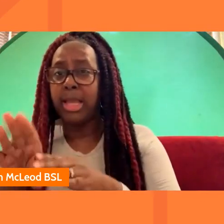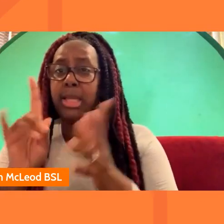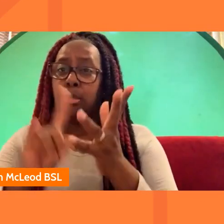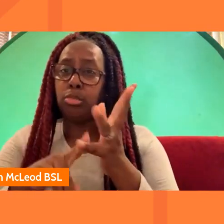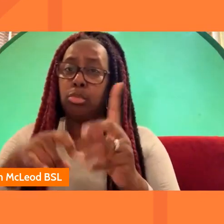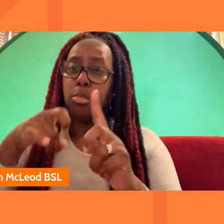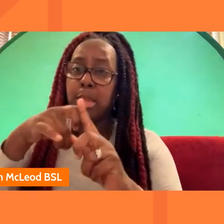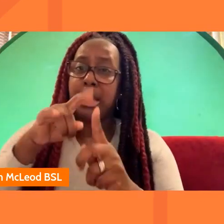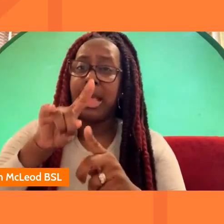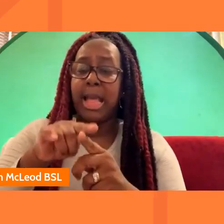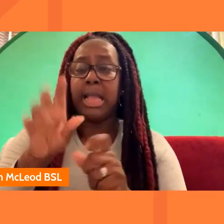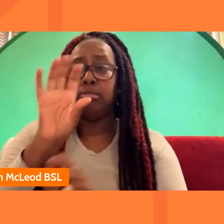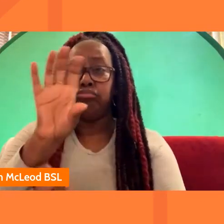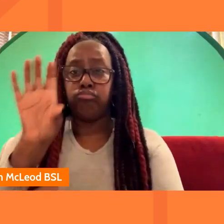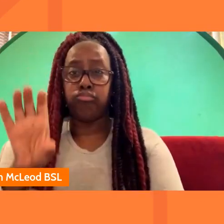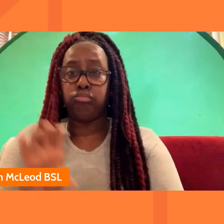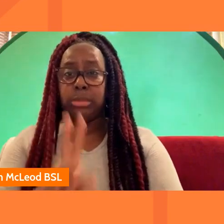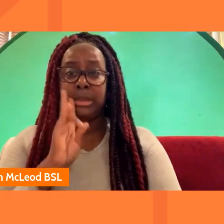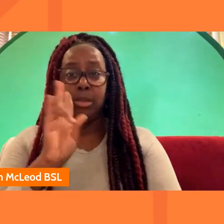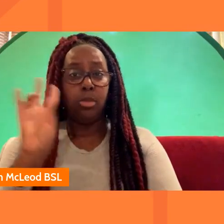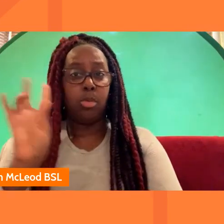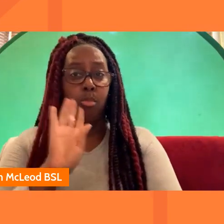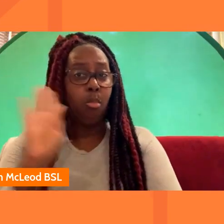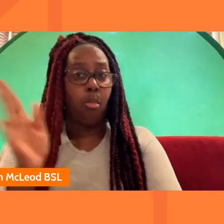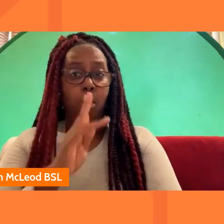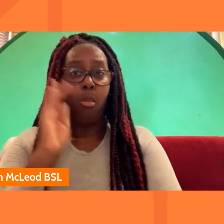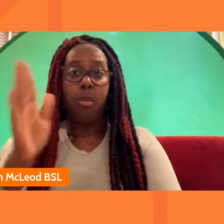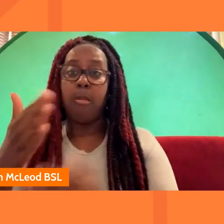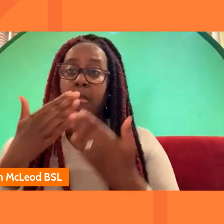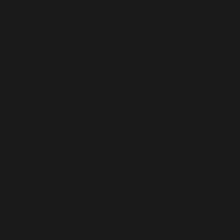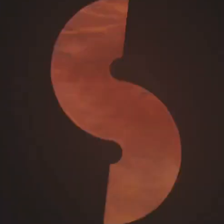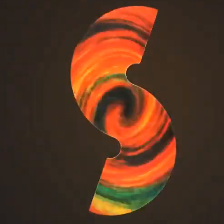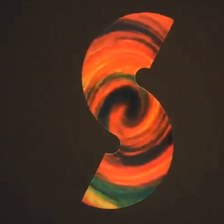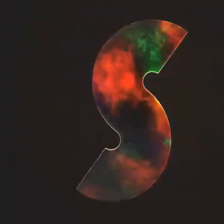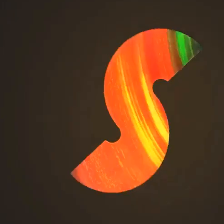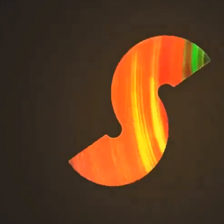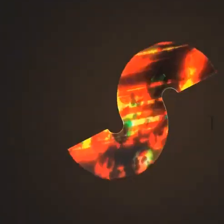region and we hope to see you all then so thanks again and see you tomorrow